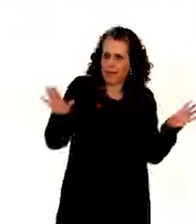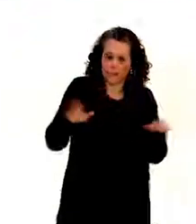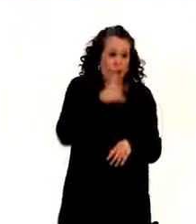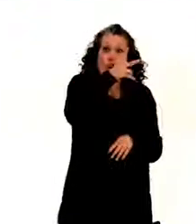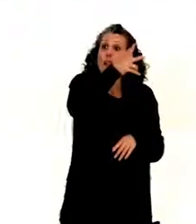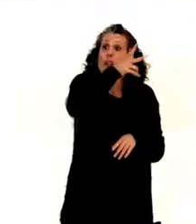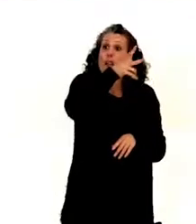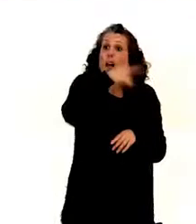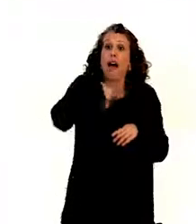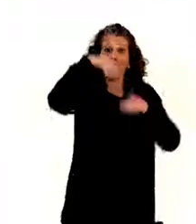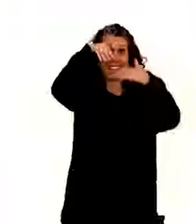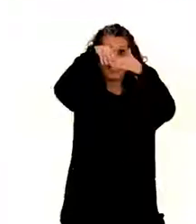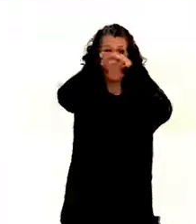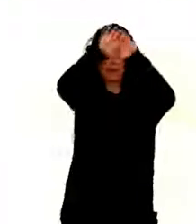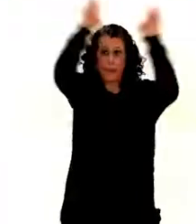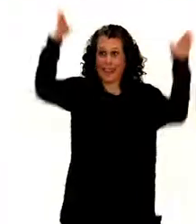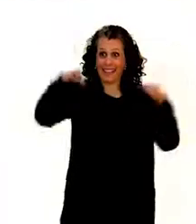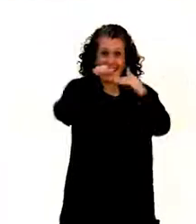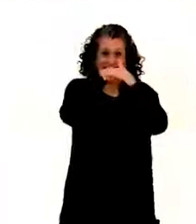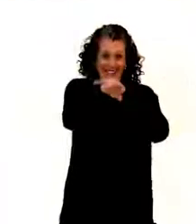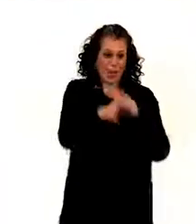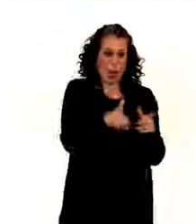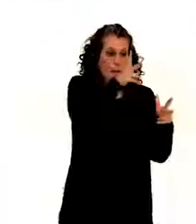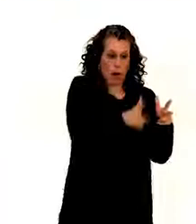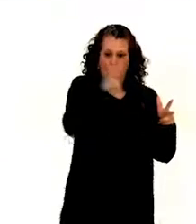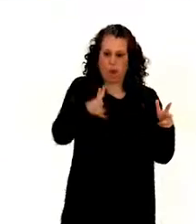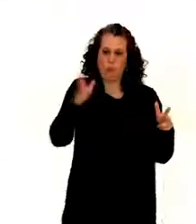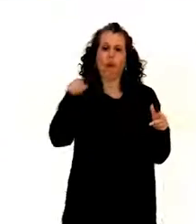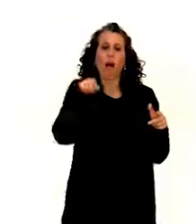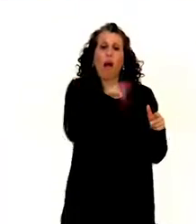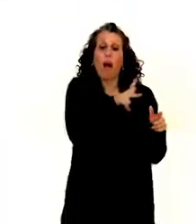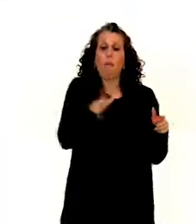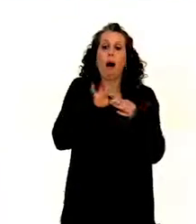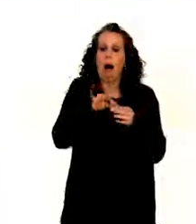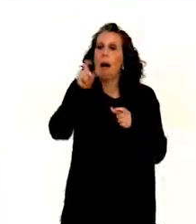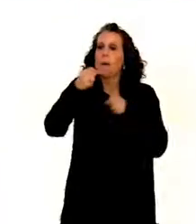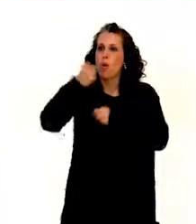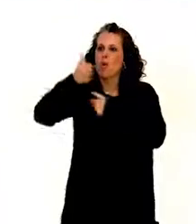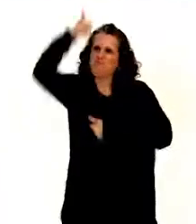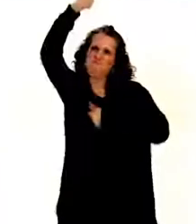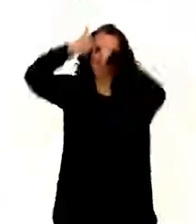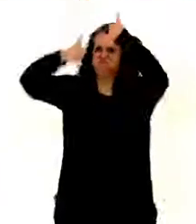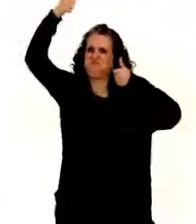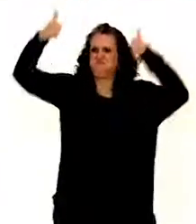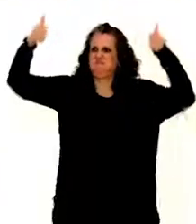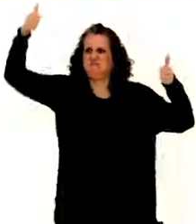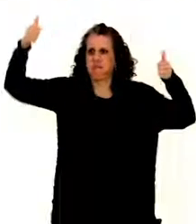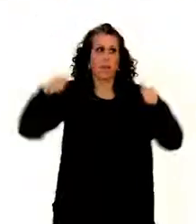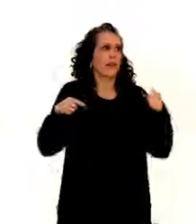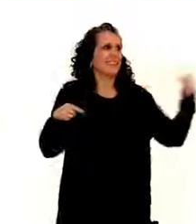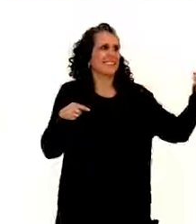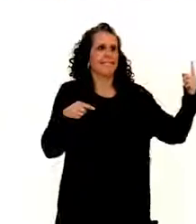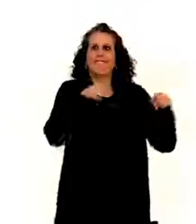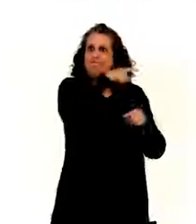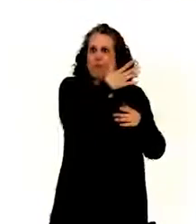spaces next to the entrance were reserved for the executives and directors of the company. So that individual came and said,